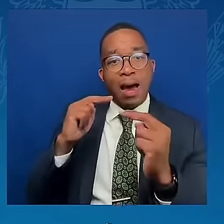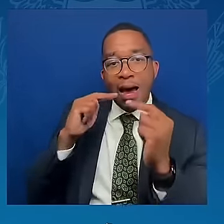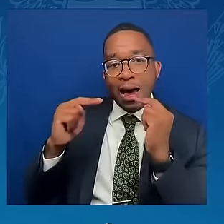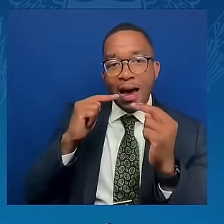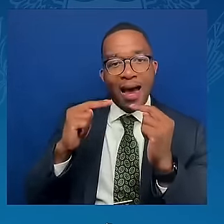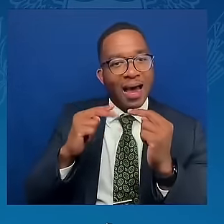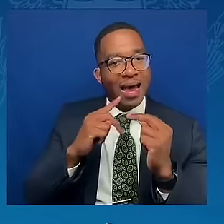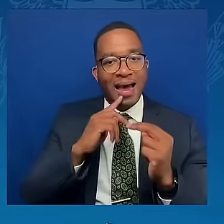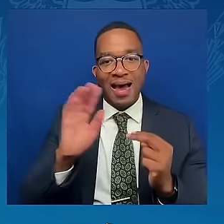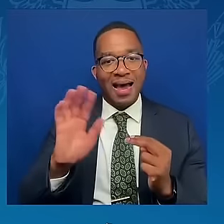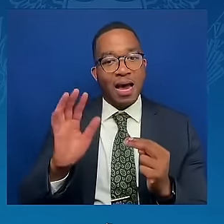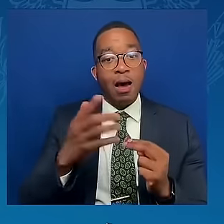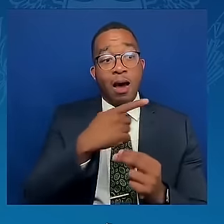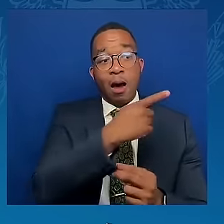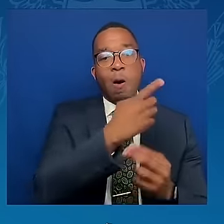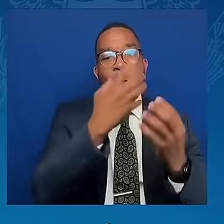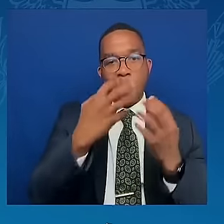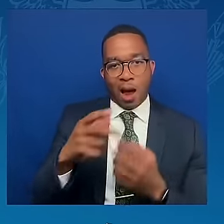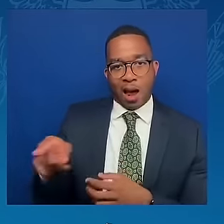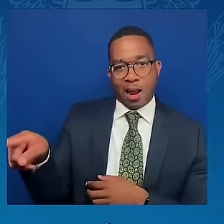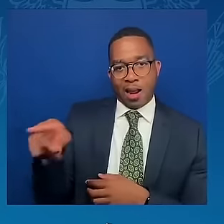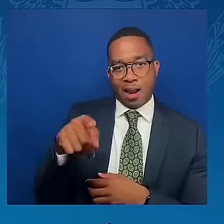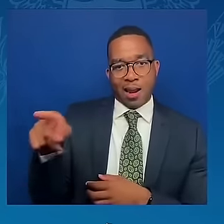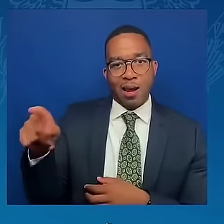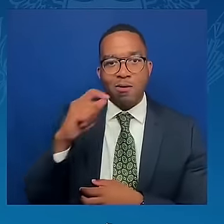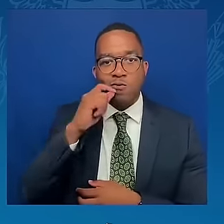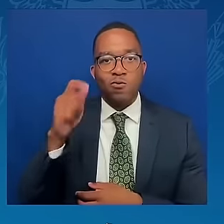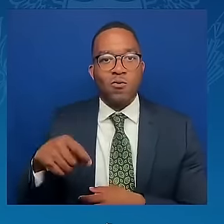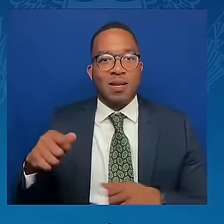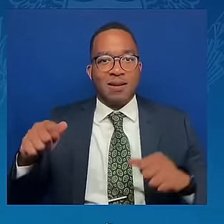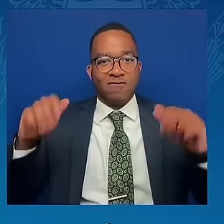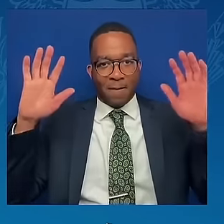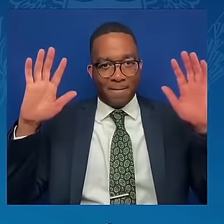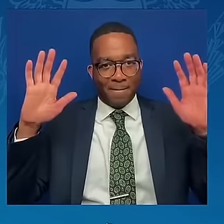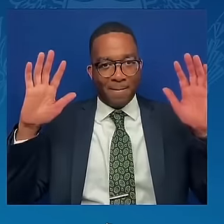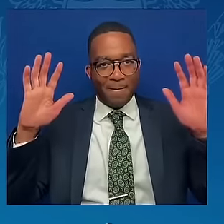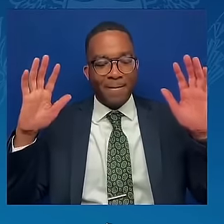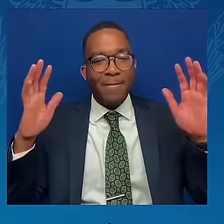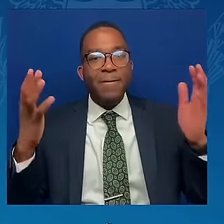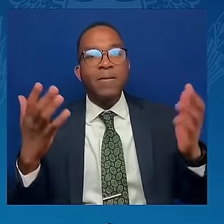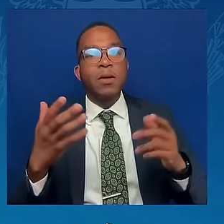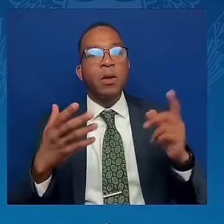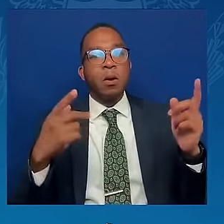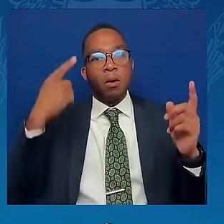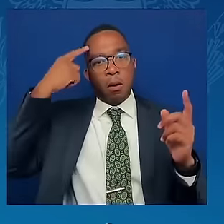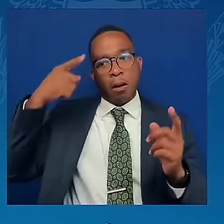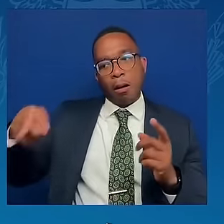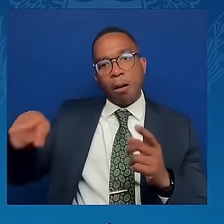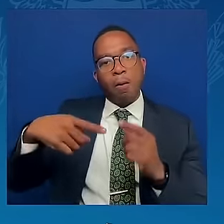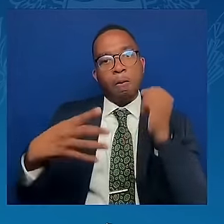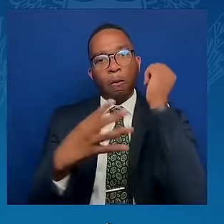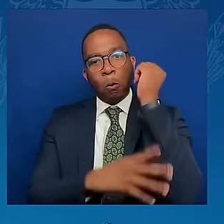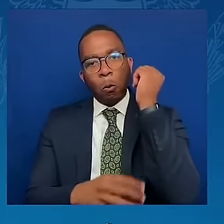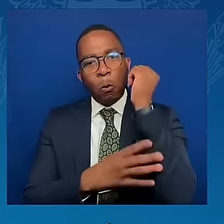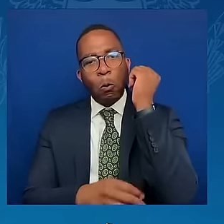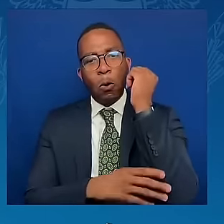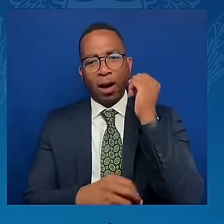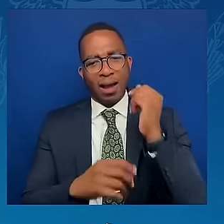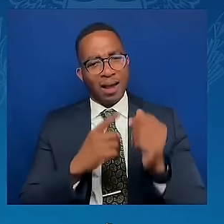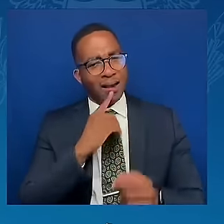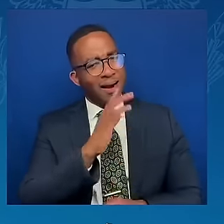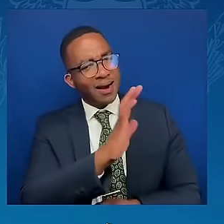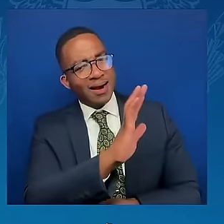not out of charity, but because it is in our strategic interest. We stand with delegations from more than 90 nations